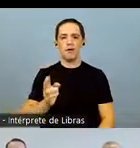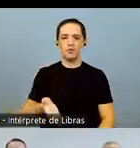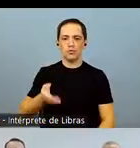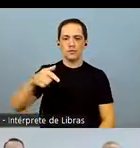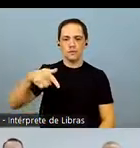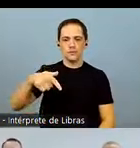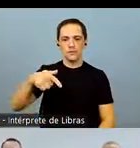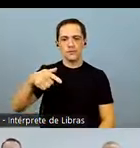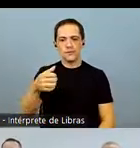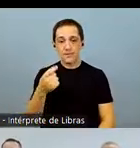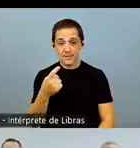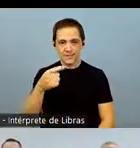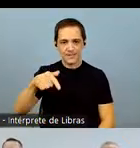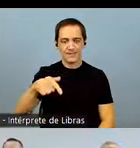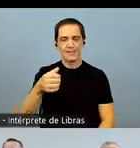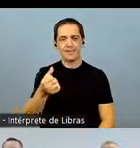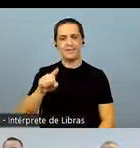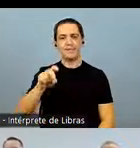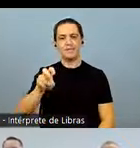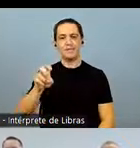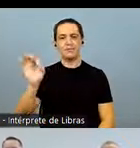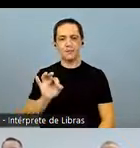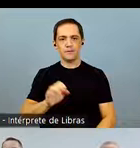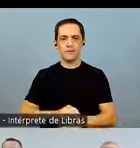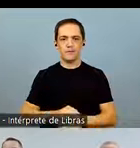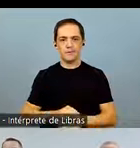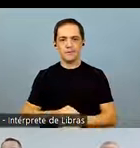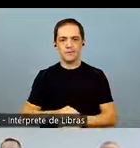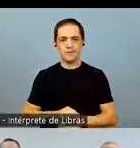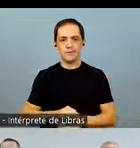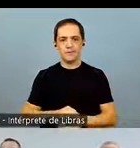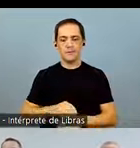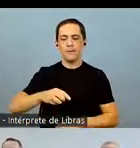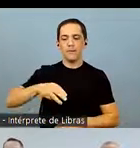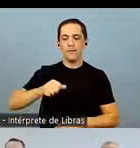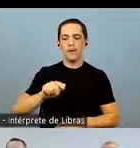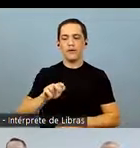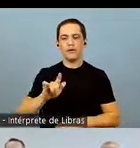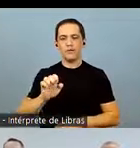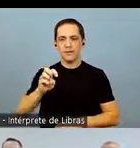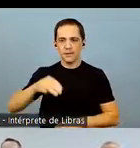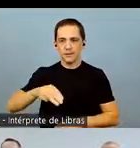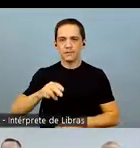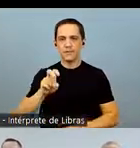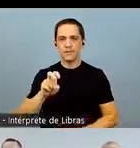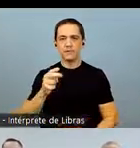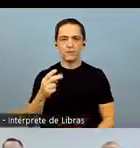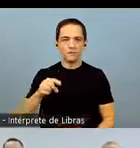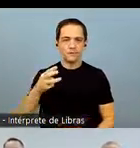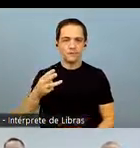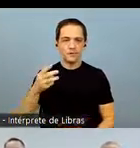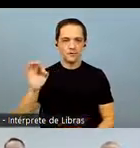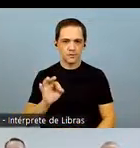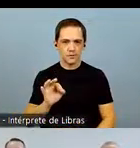reached almost $1.3 billion, up 176.5%. The adjusted